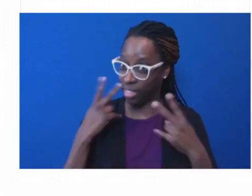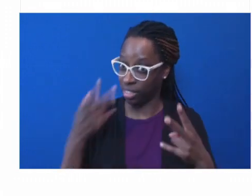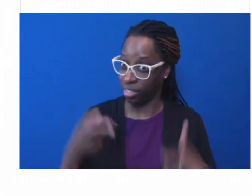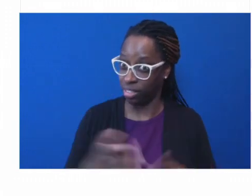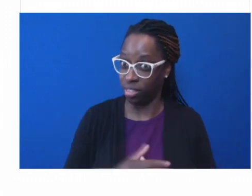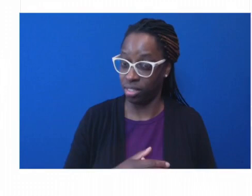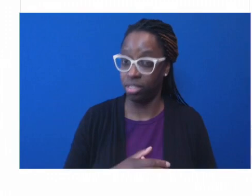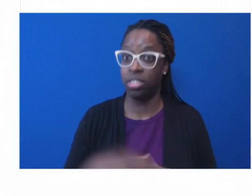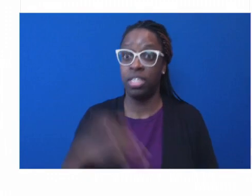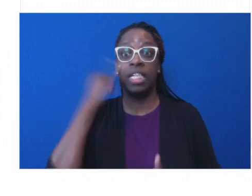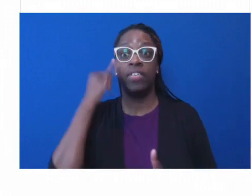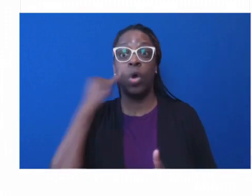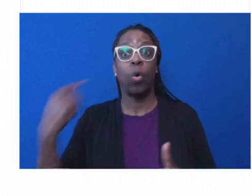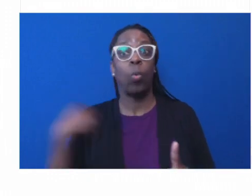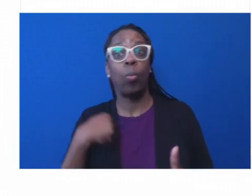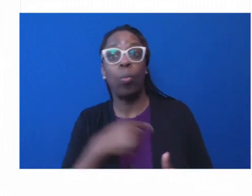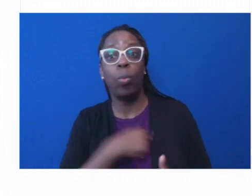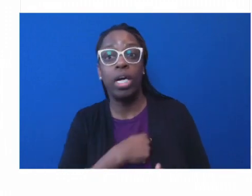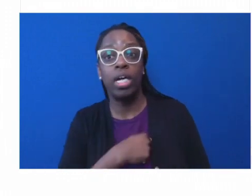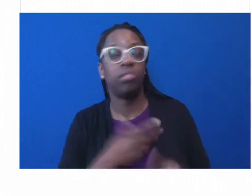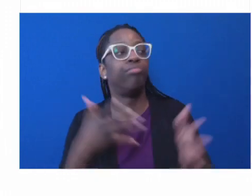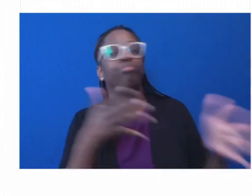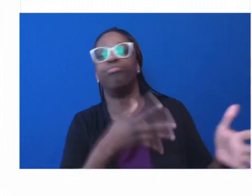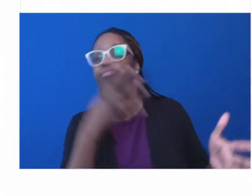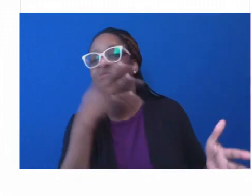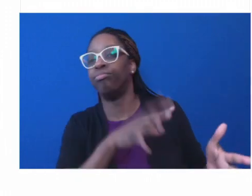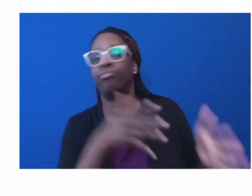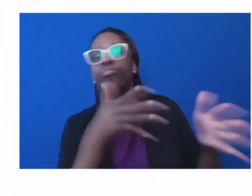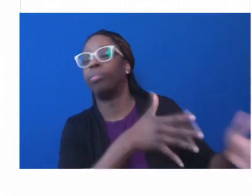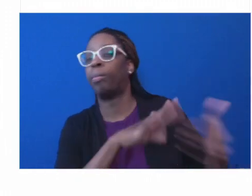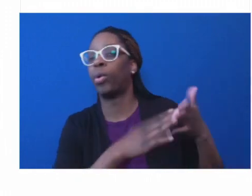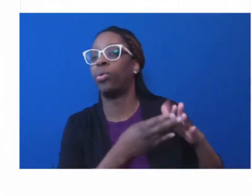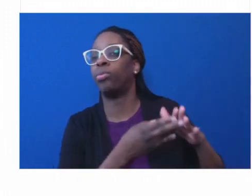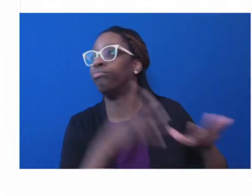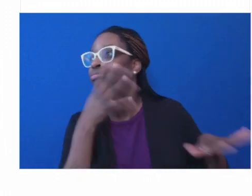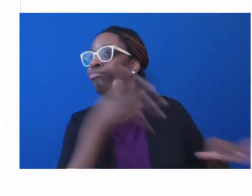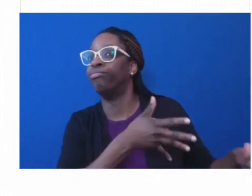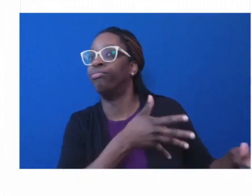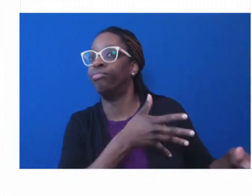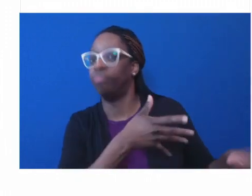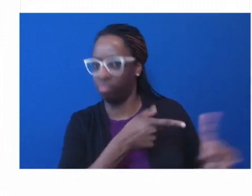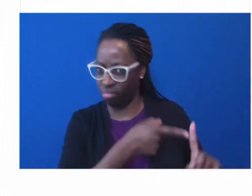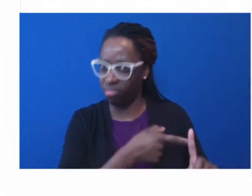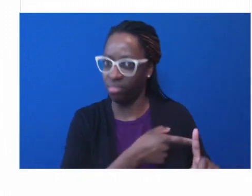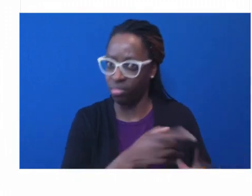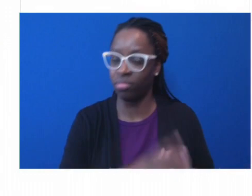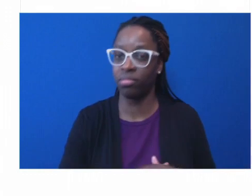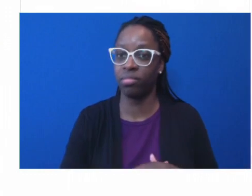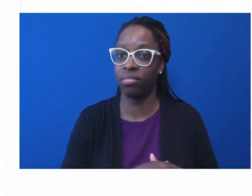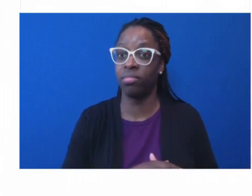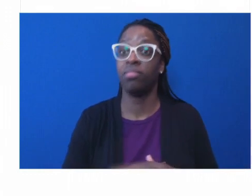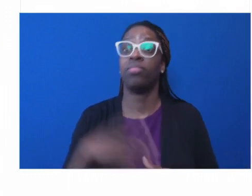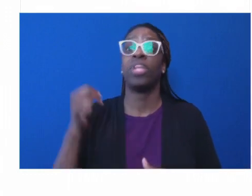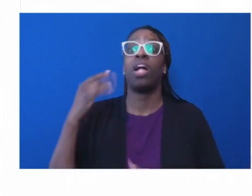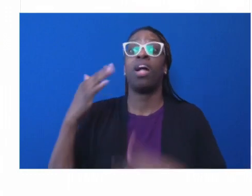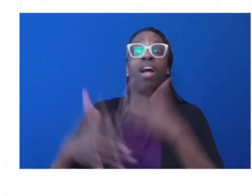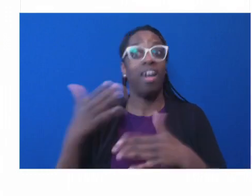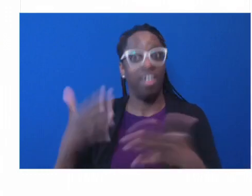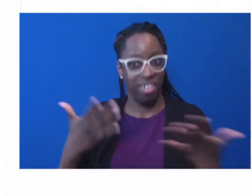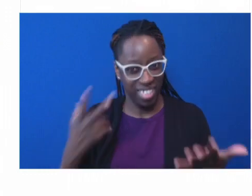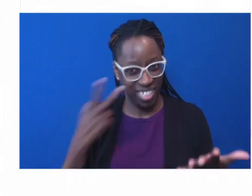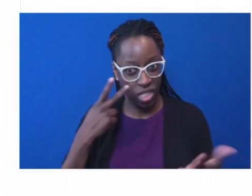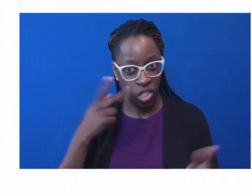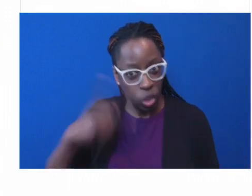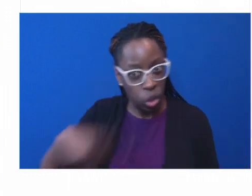to whatever, we will have done more damage. Because trust means this, it's a calculated